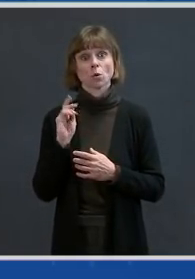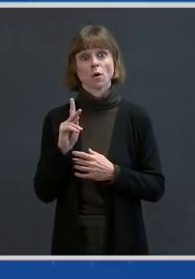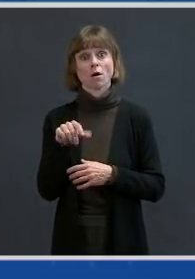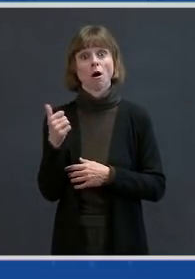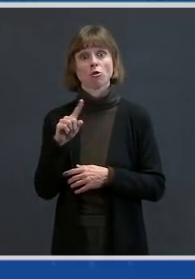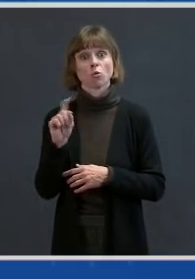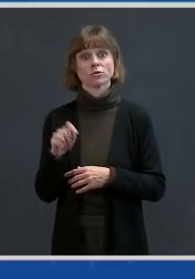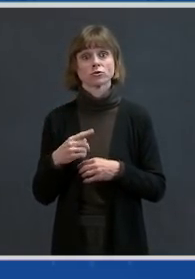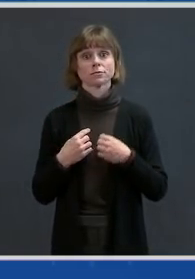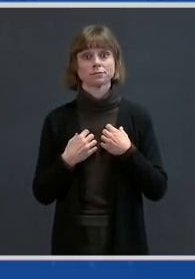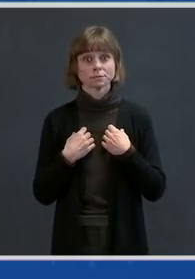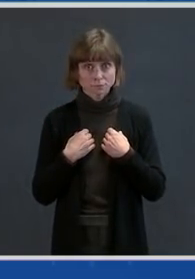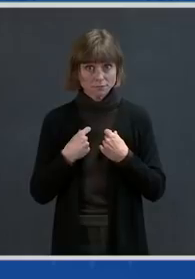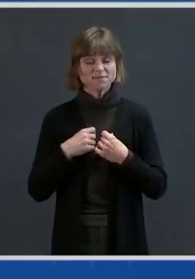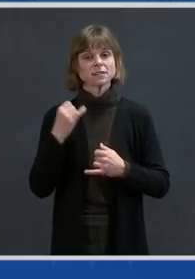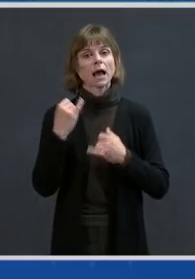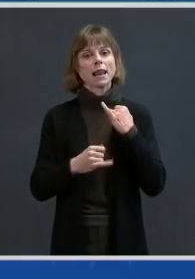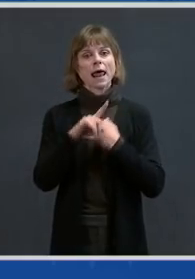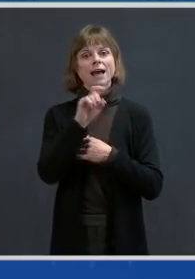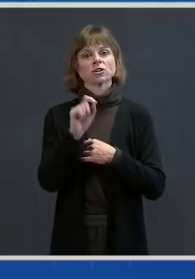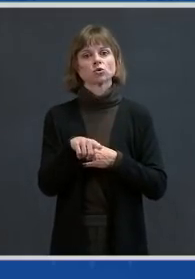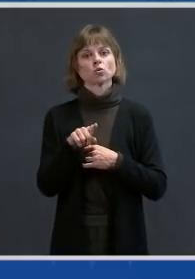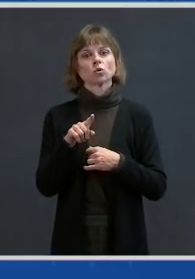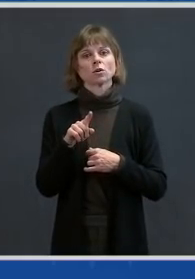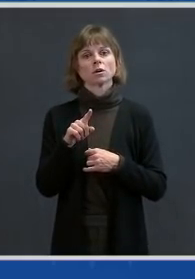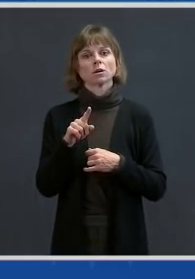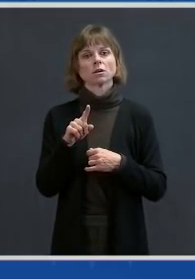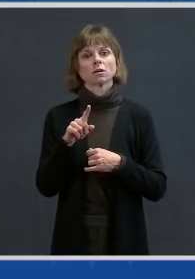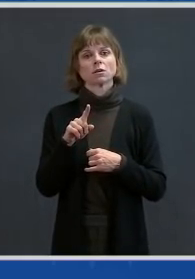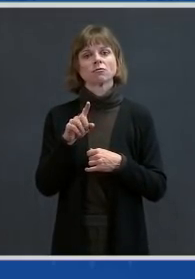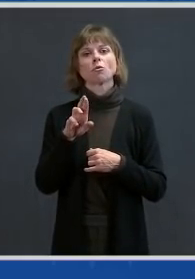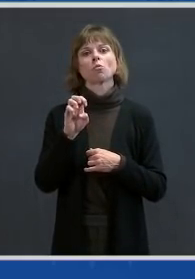question? Last question. We'll go to Carl O'Donnell at Reuters.